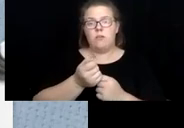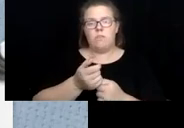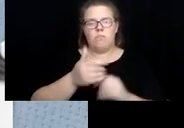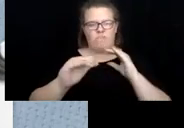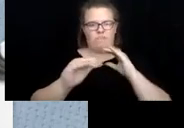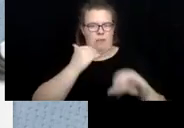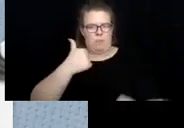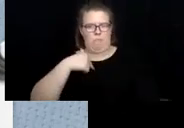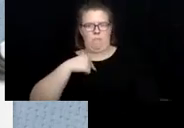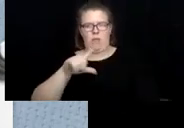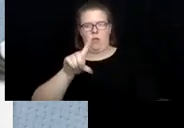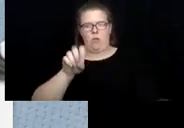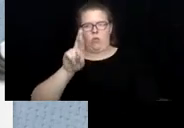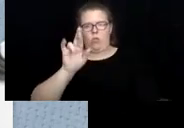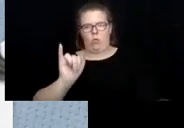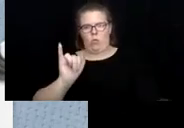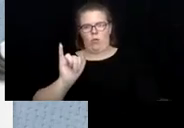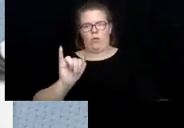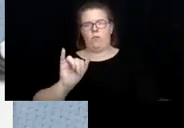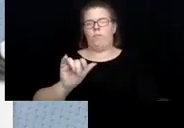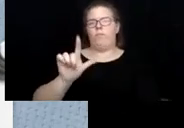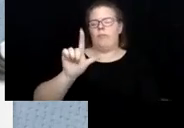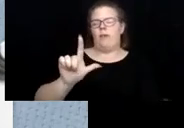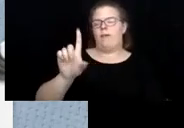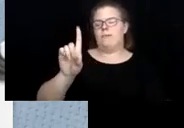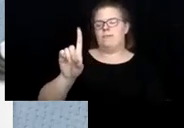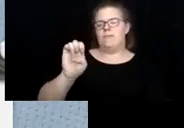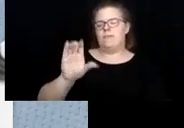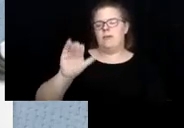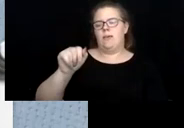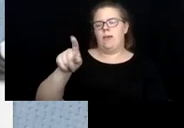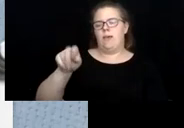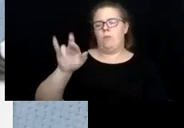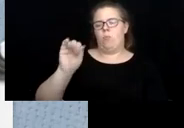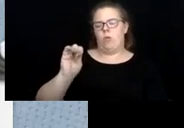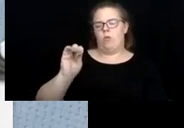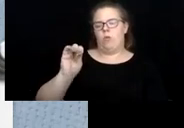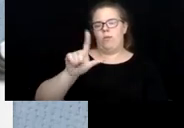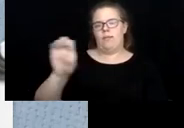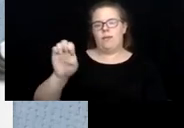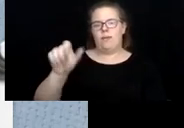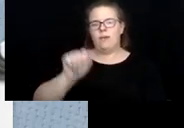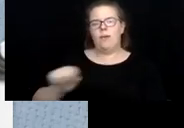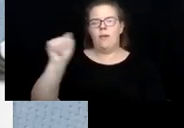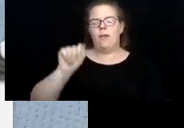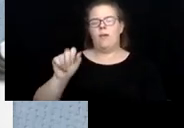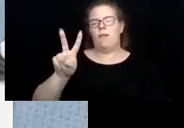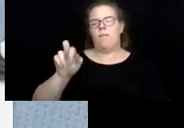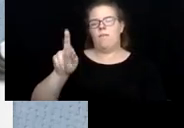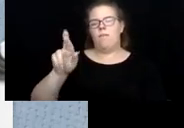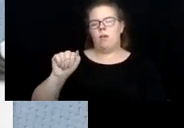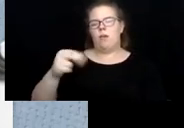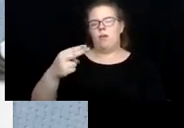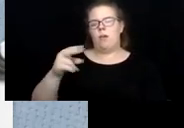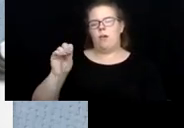email and I will get that to you. It's ldicapriolee at verahouse.org and I would be happy to